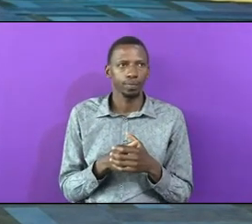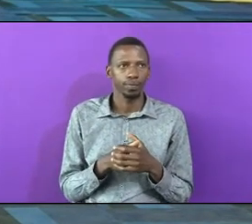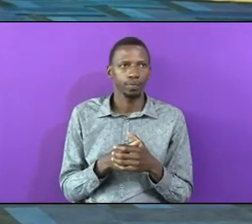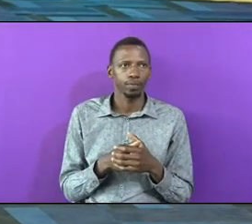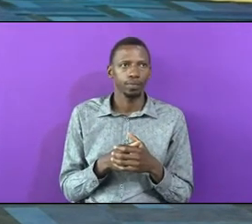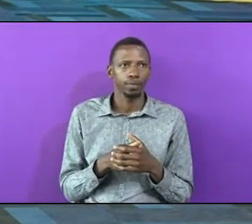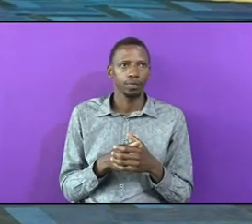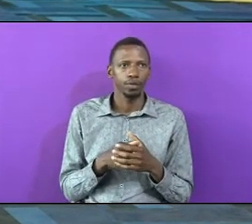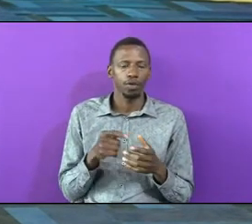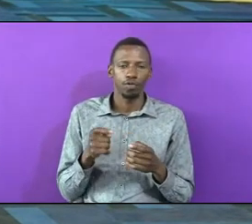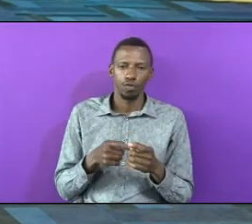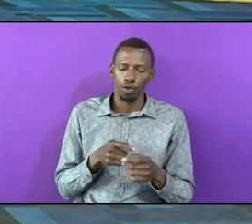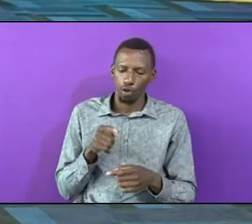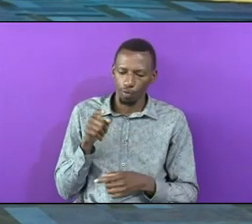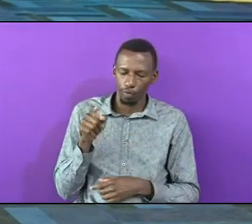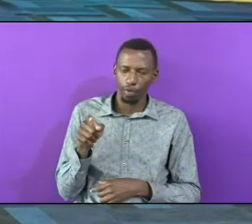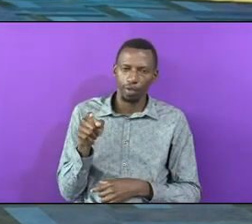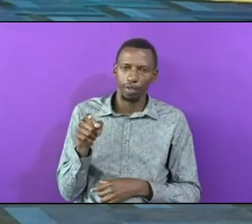Comes From This Wrestling